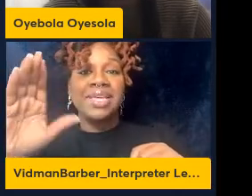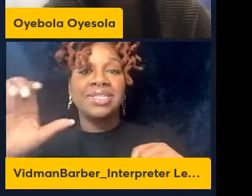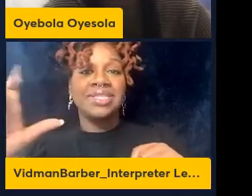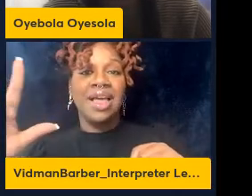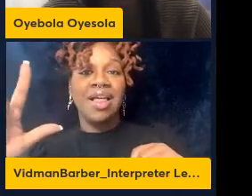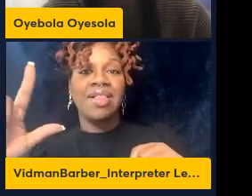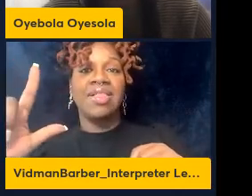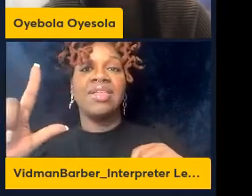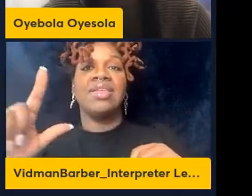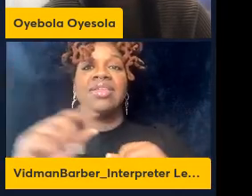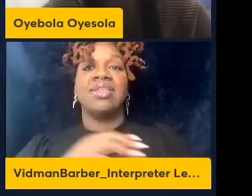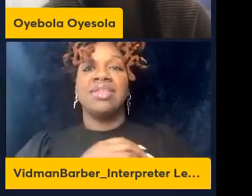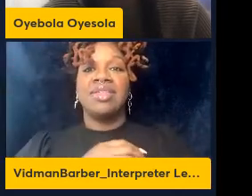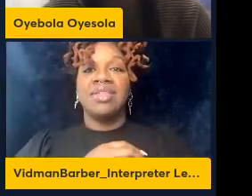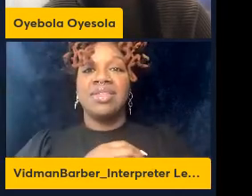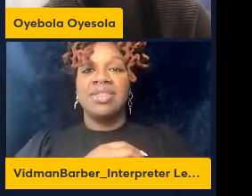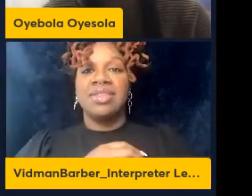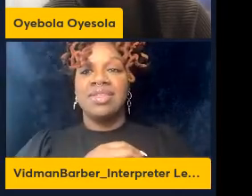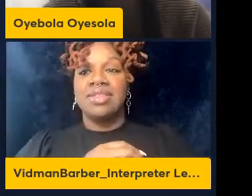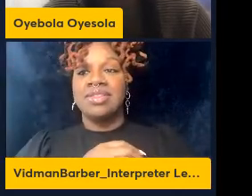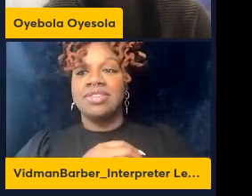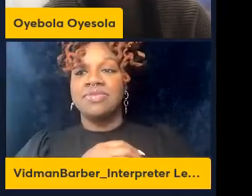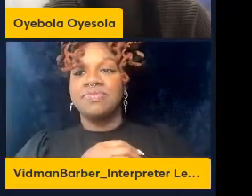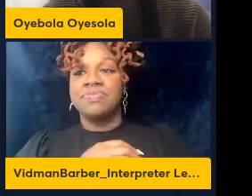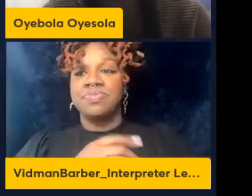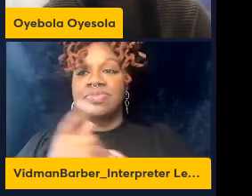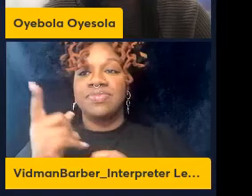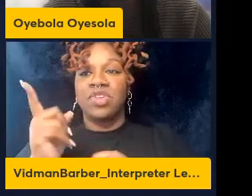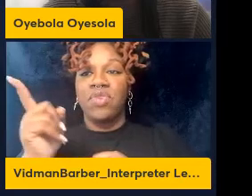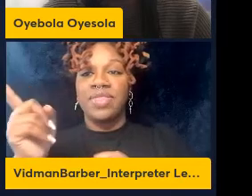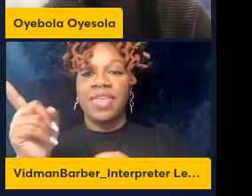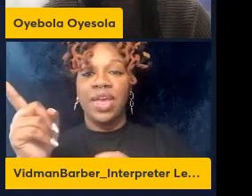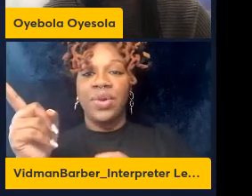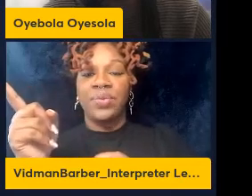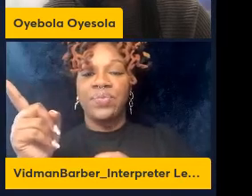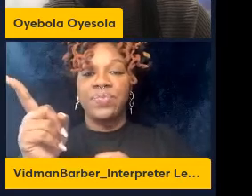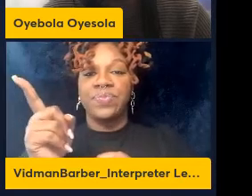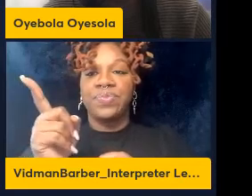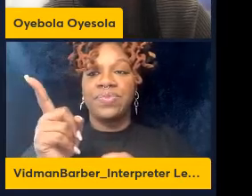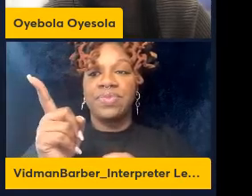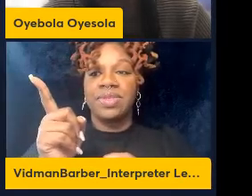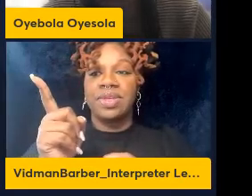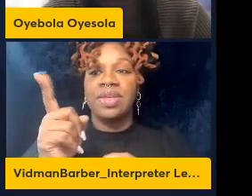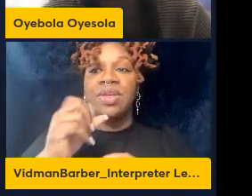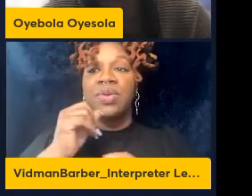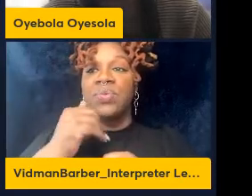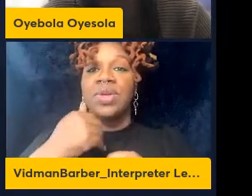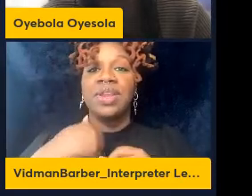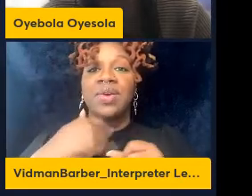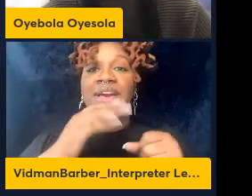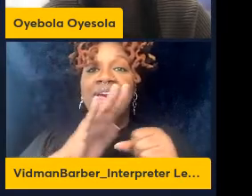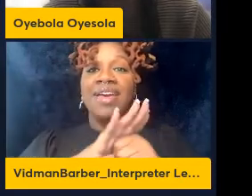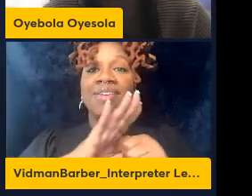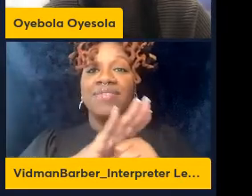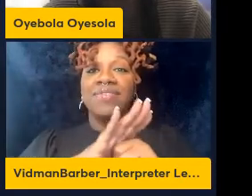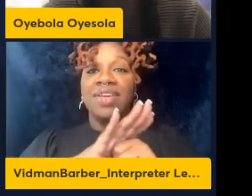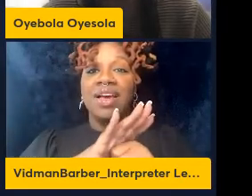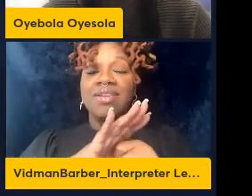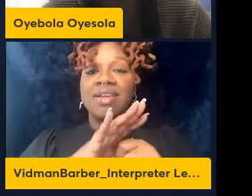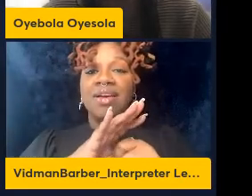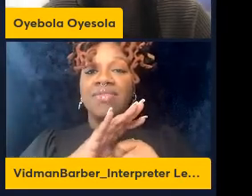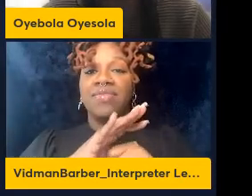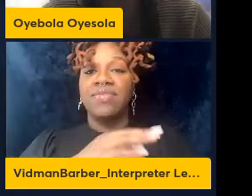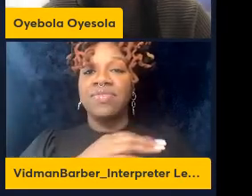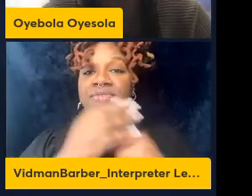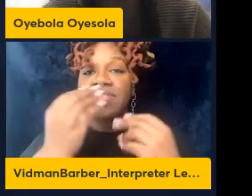positive and CD44 positive cells we don't have enough marker in a panel in that year